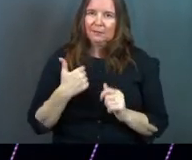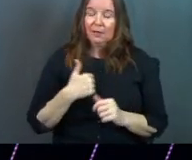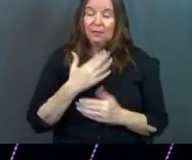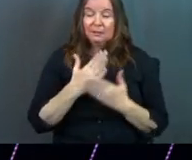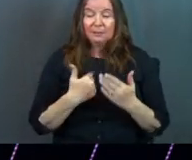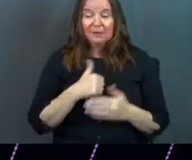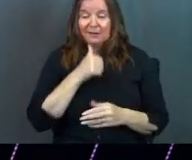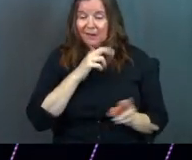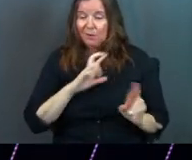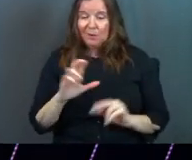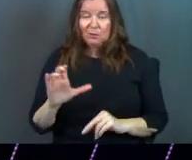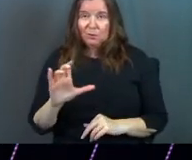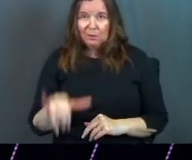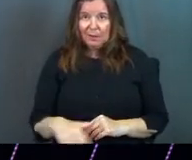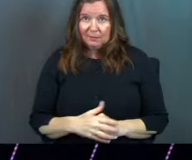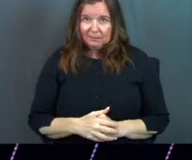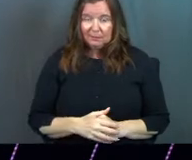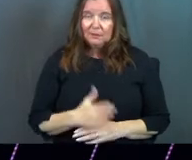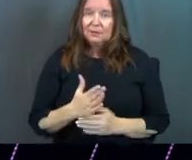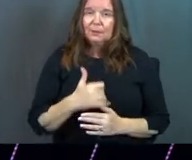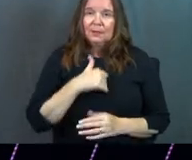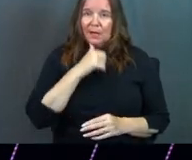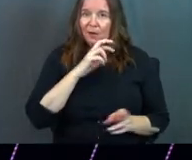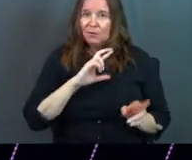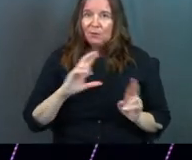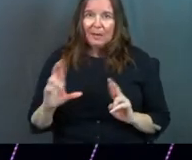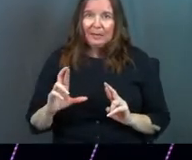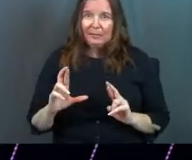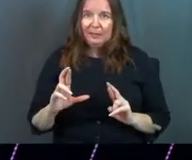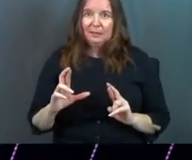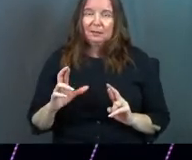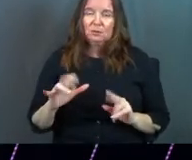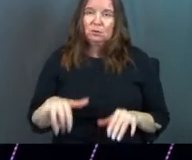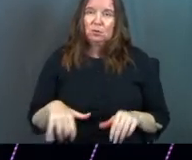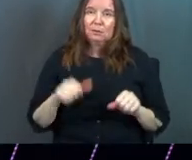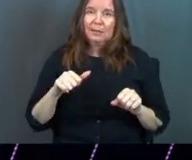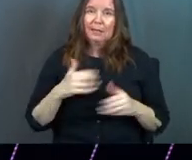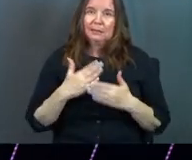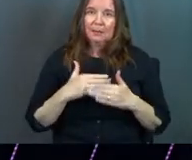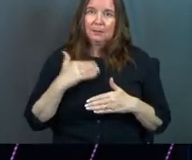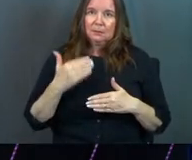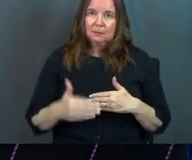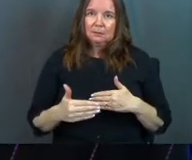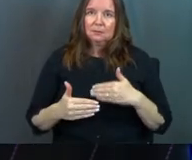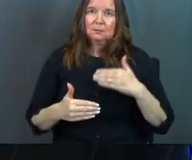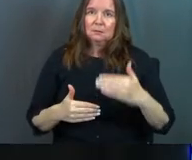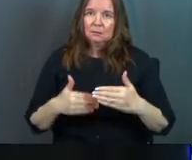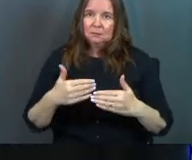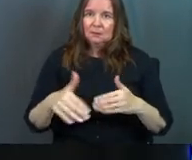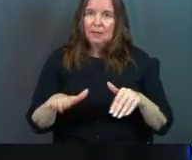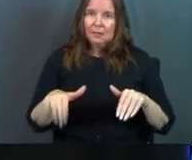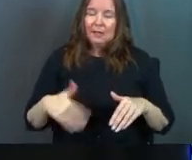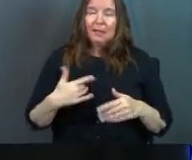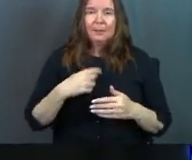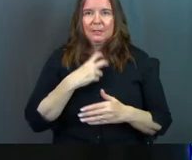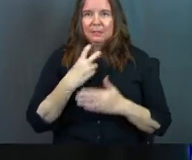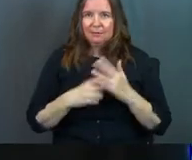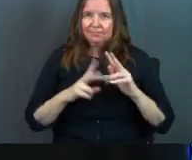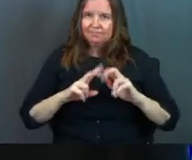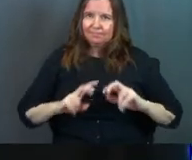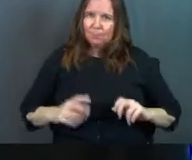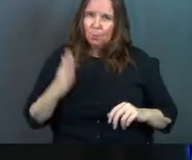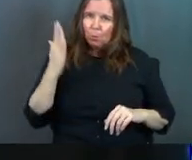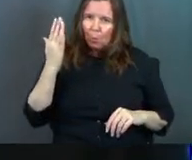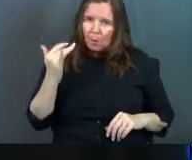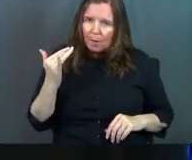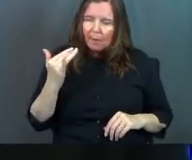us? And some of us aren't ready to do that. Some of us aren't ready to take some of these steps yet. And let me just dive into why.